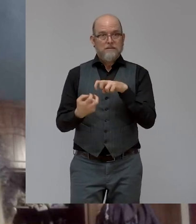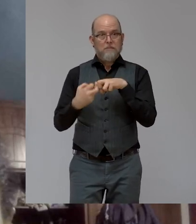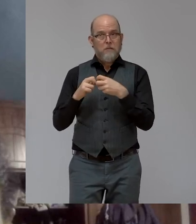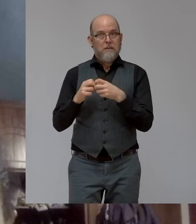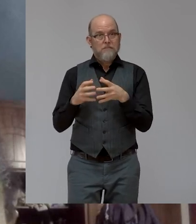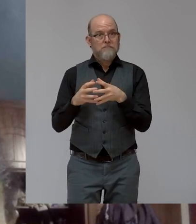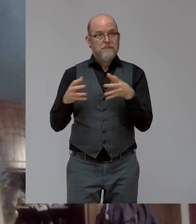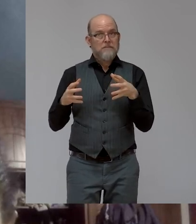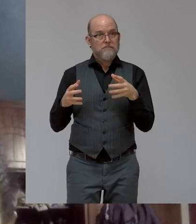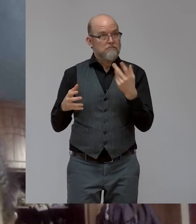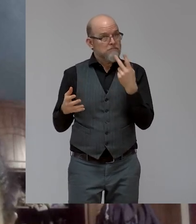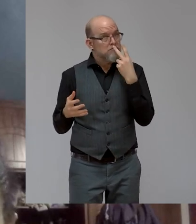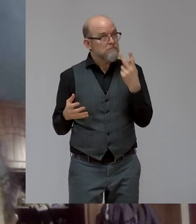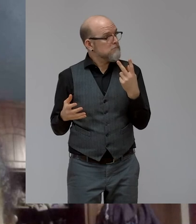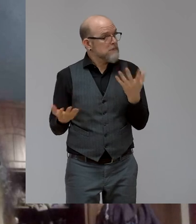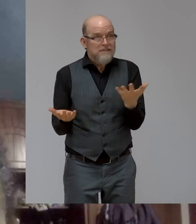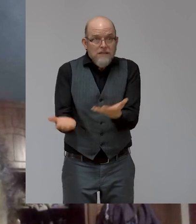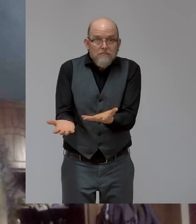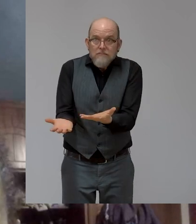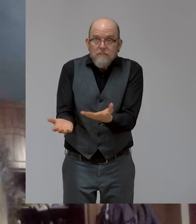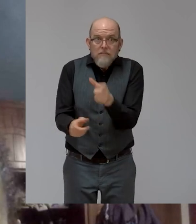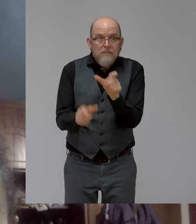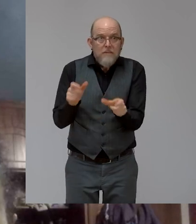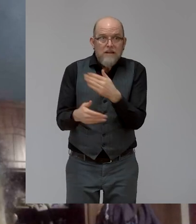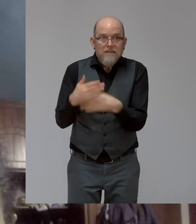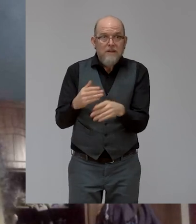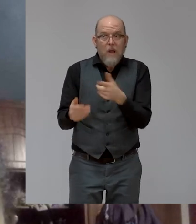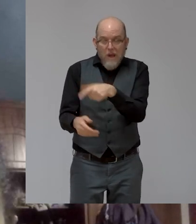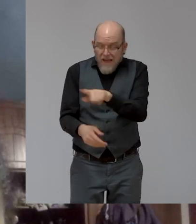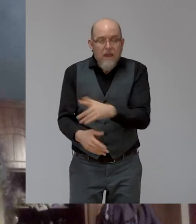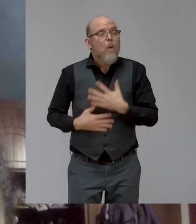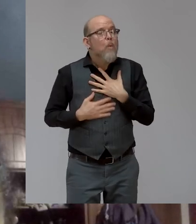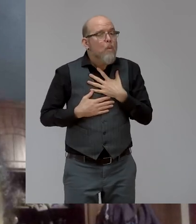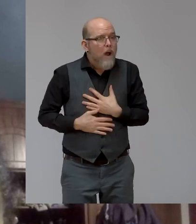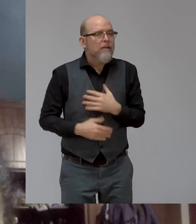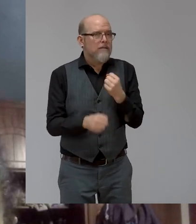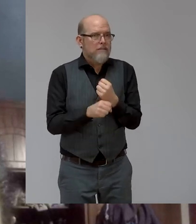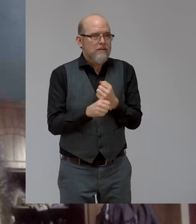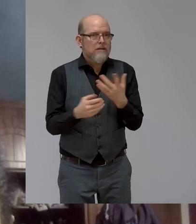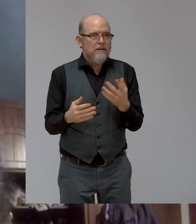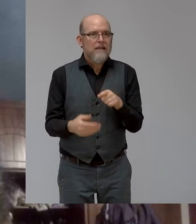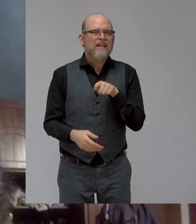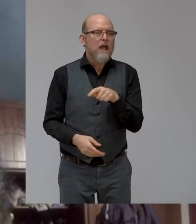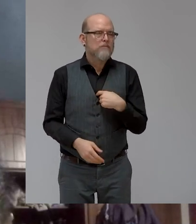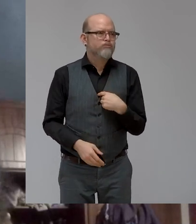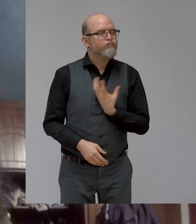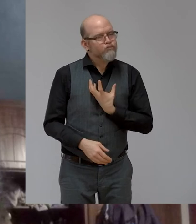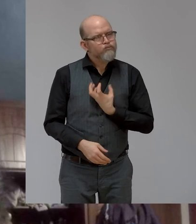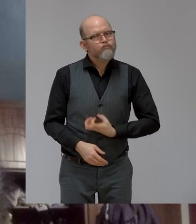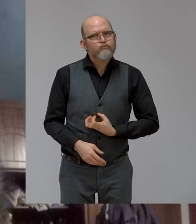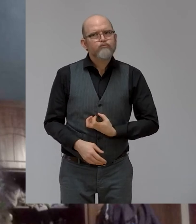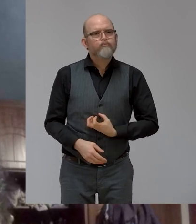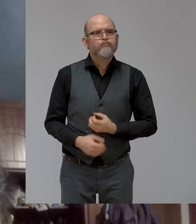persons with disabilities need to get employed. So I think my my greatest frustration is that the companies